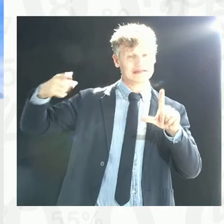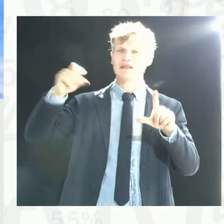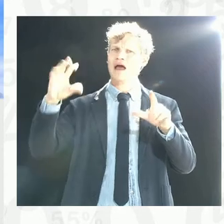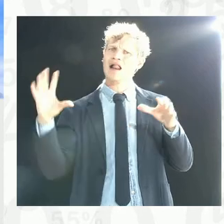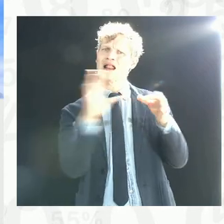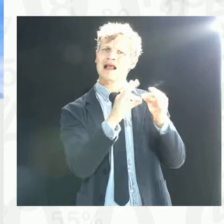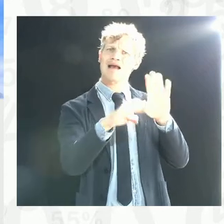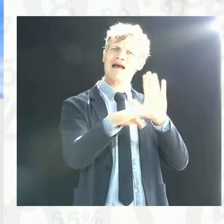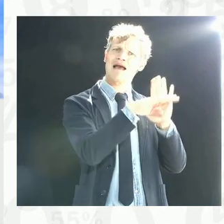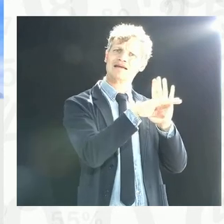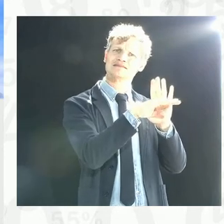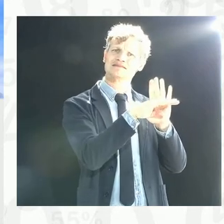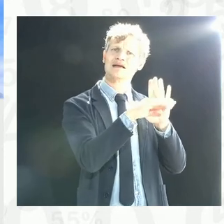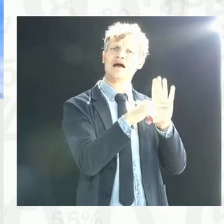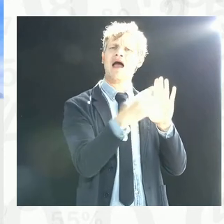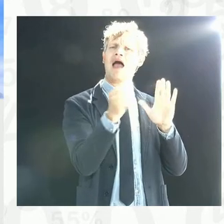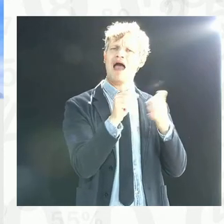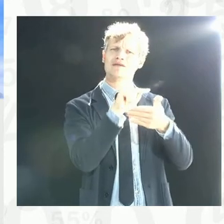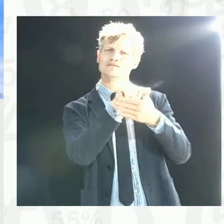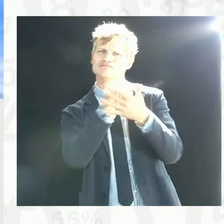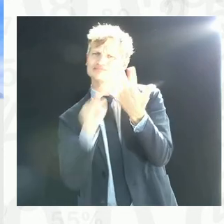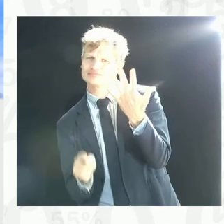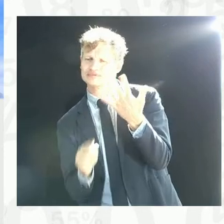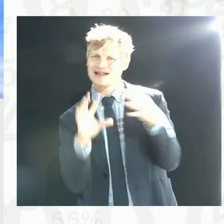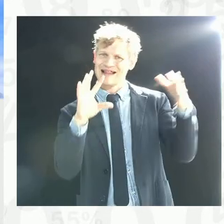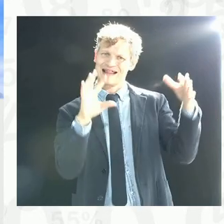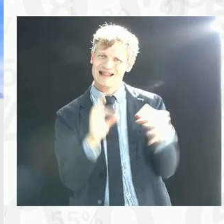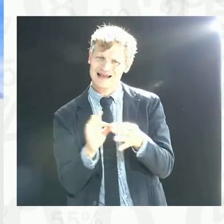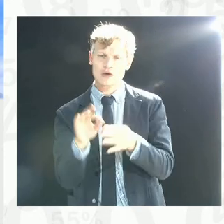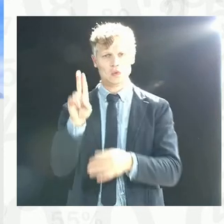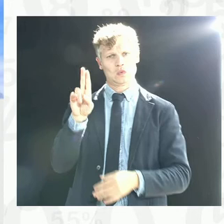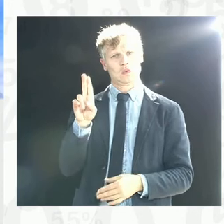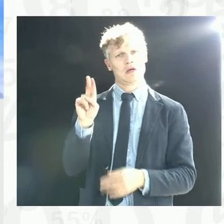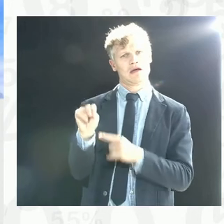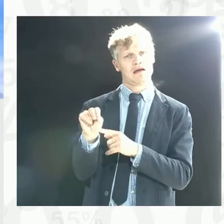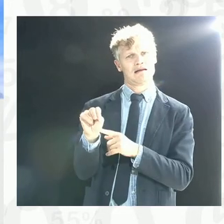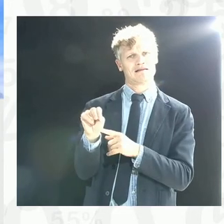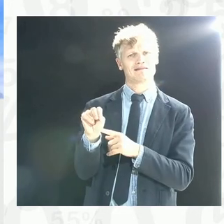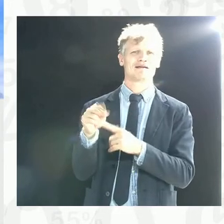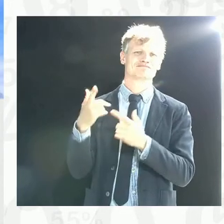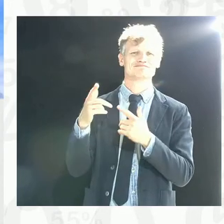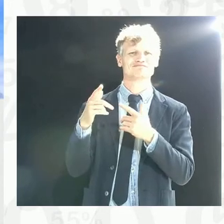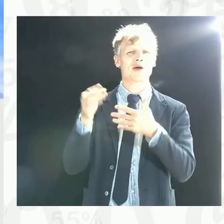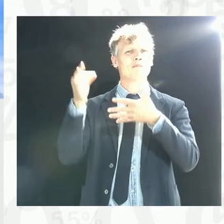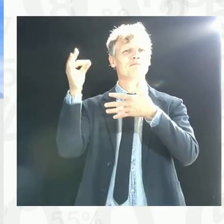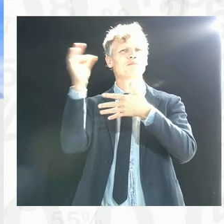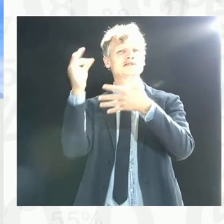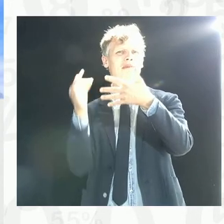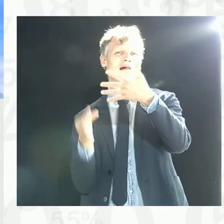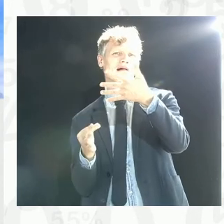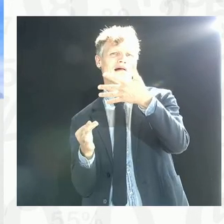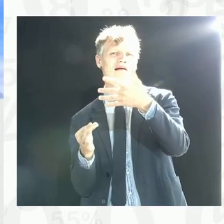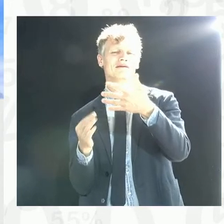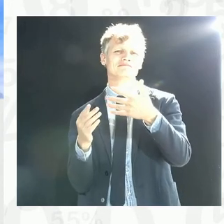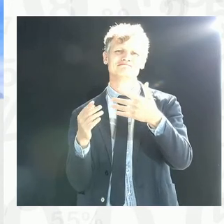provisions organizations under United Nations fundamental principles of official statistics, as well as